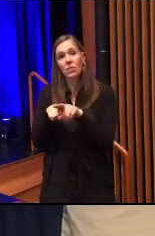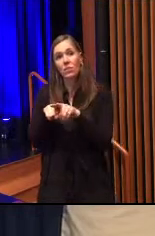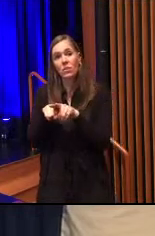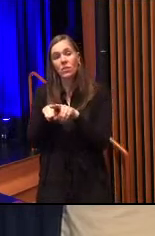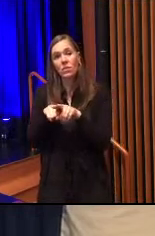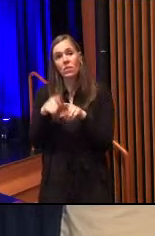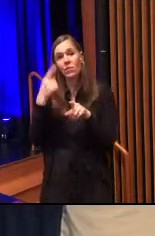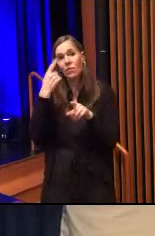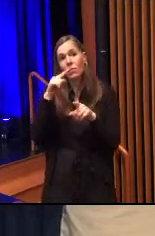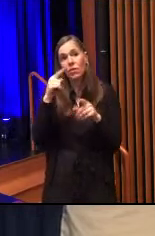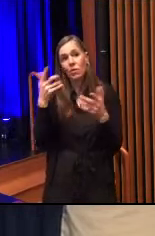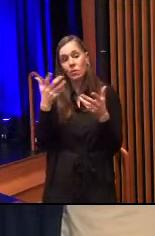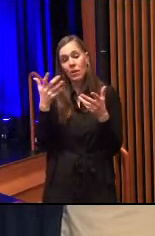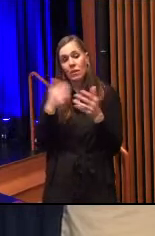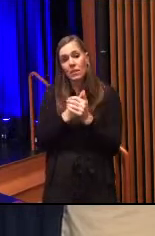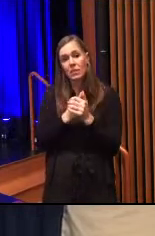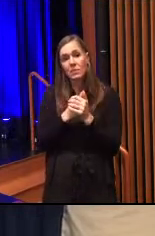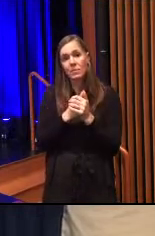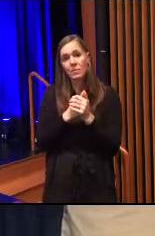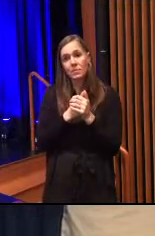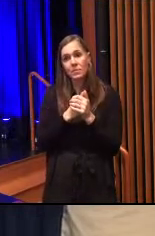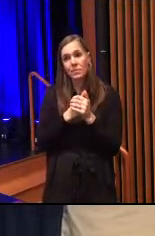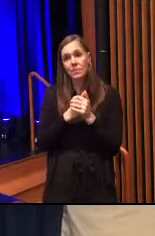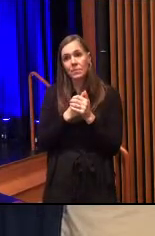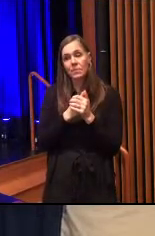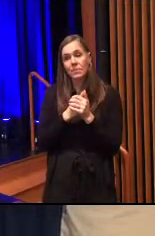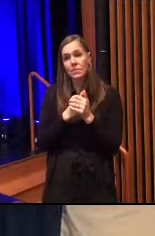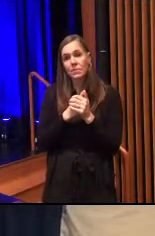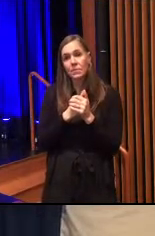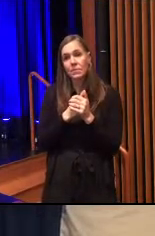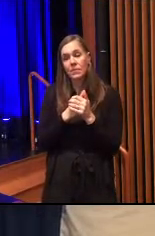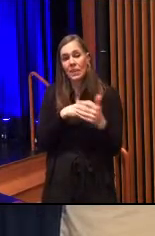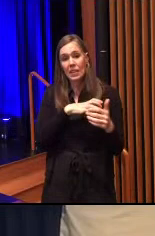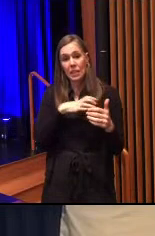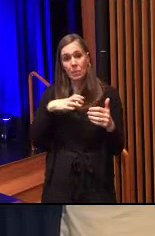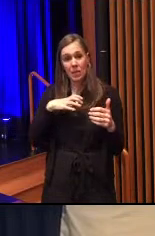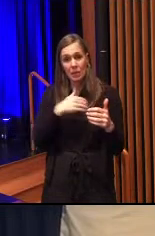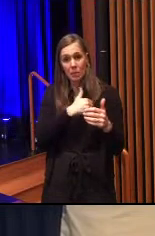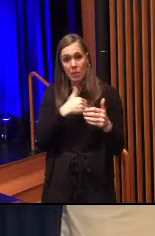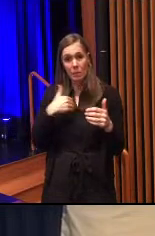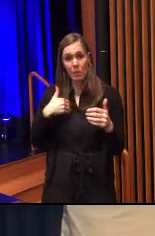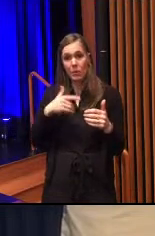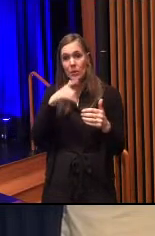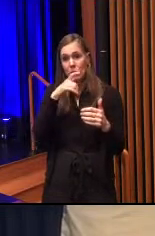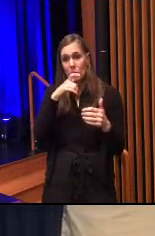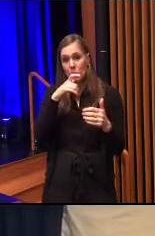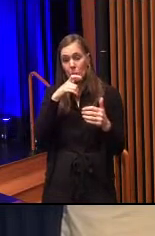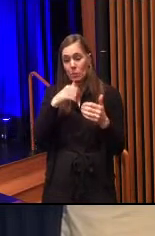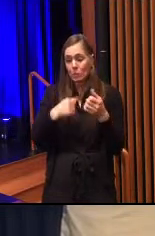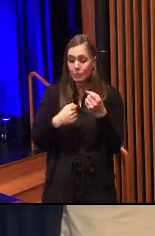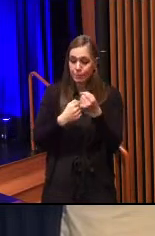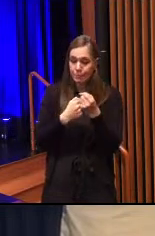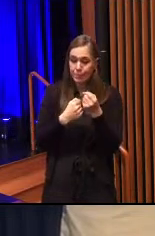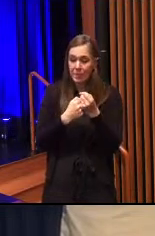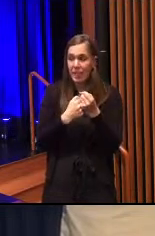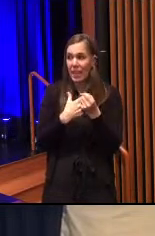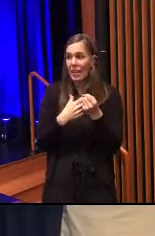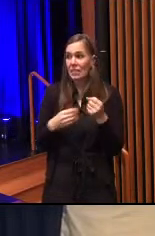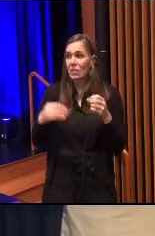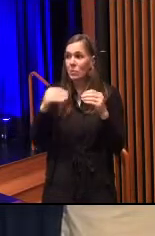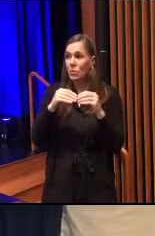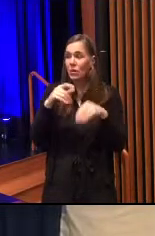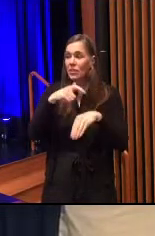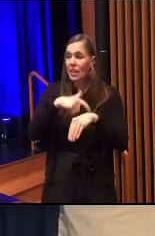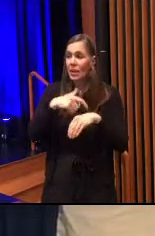And all of the committee members who gave their effort and the countless time and